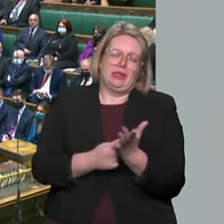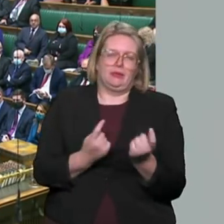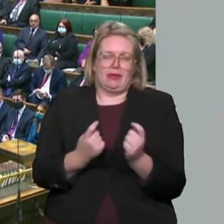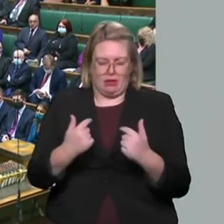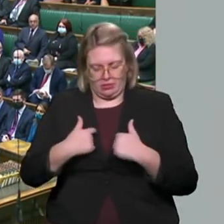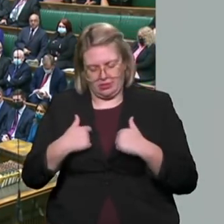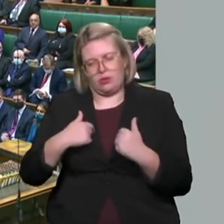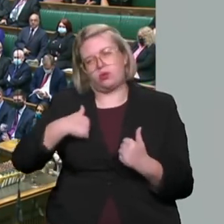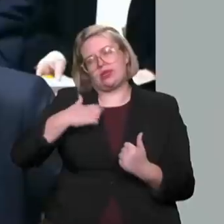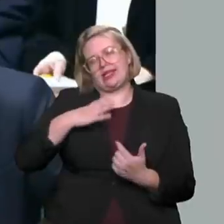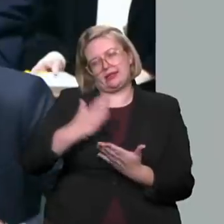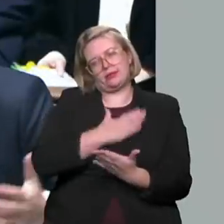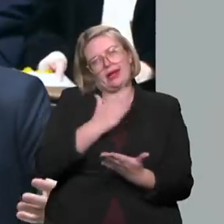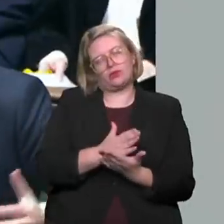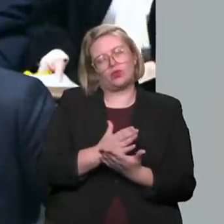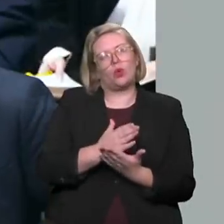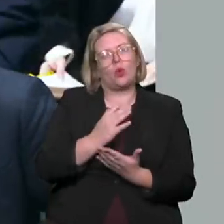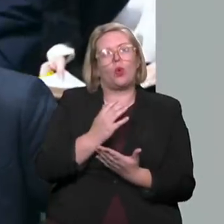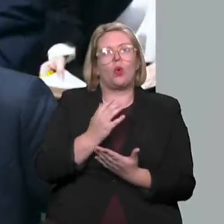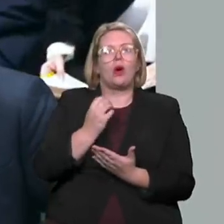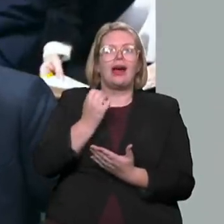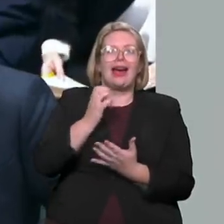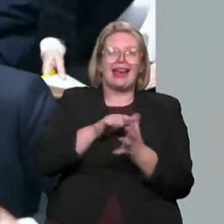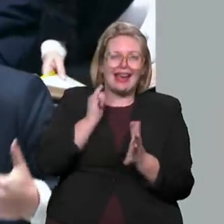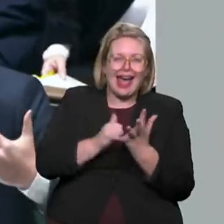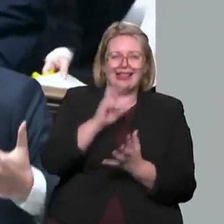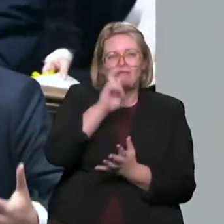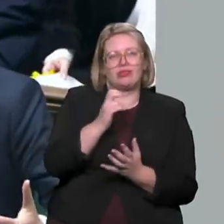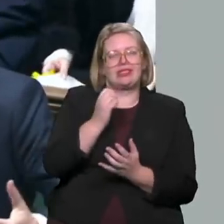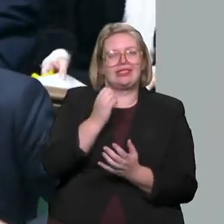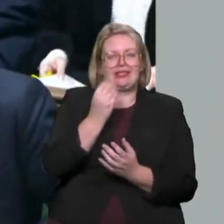we keep costs of heating down with the price cap.